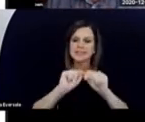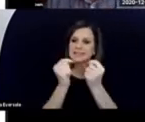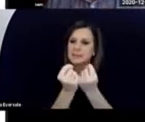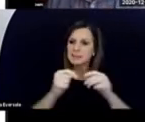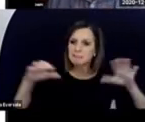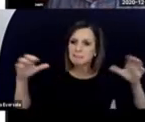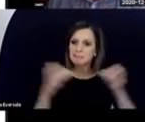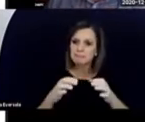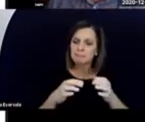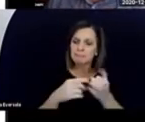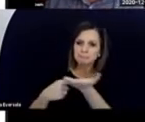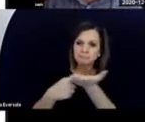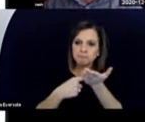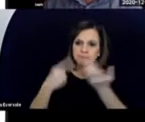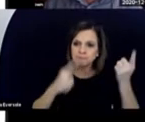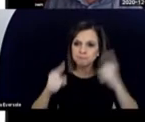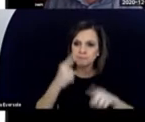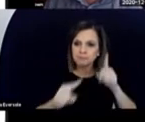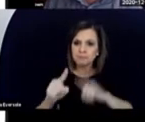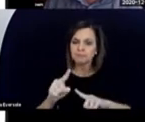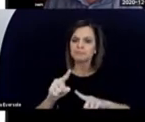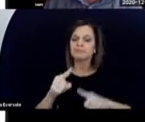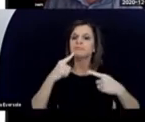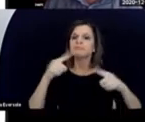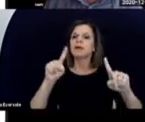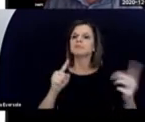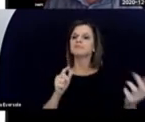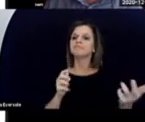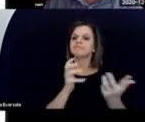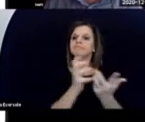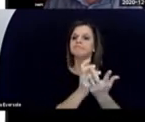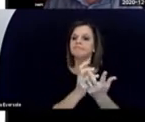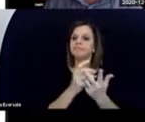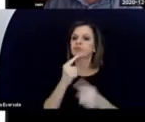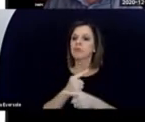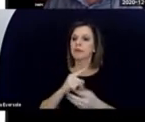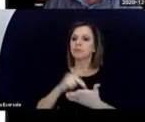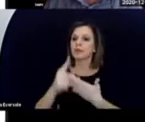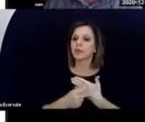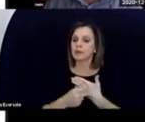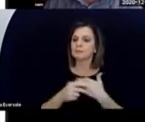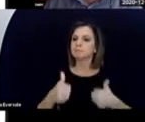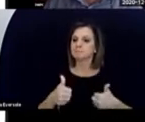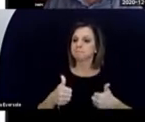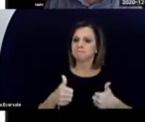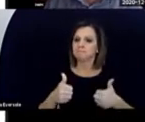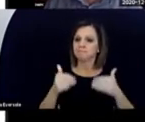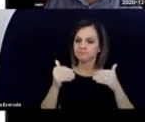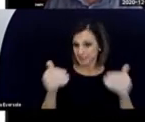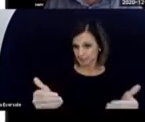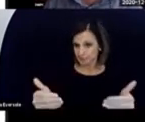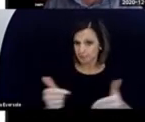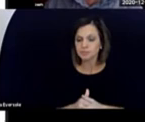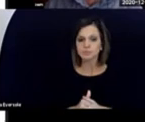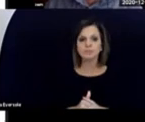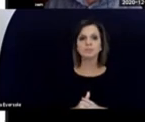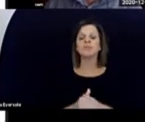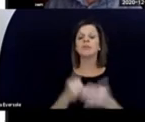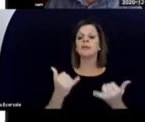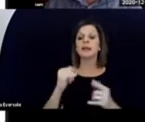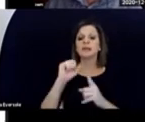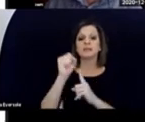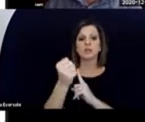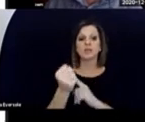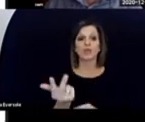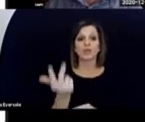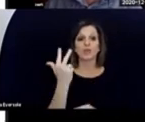Proposition three, a successful and appropriate educational program begins and depends